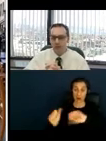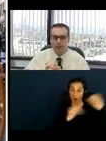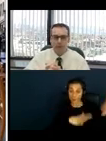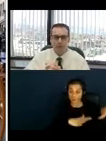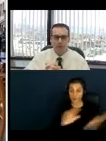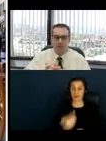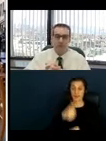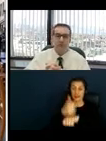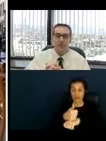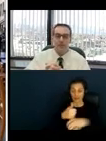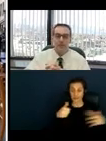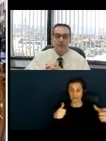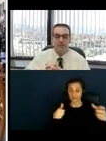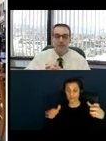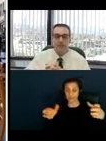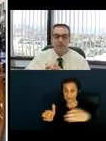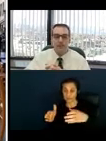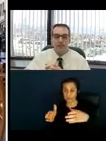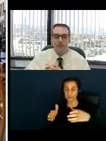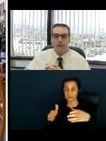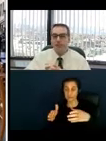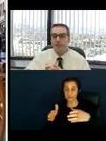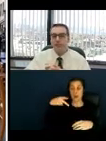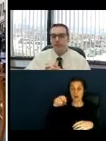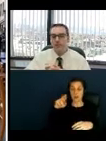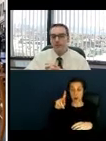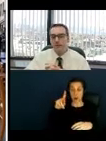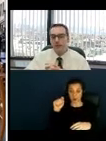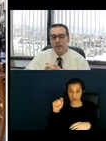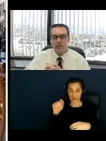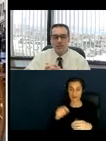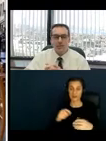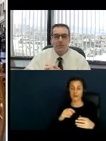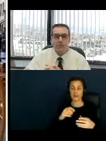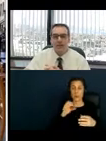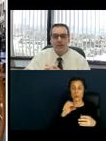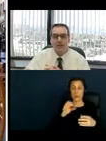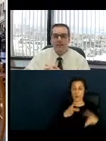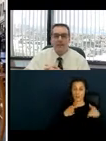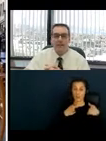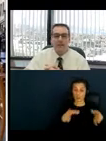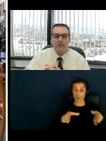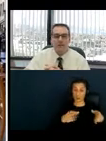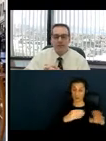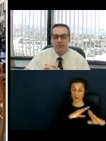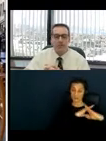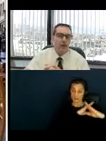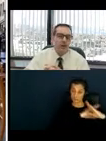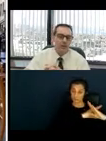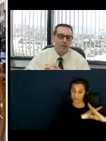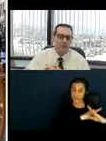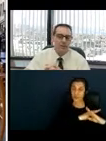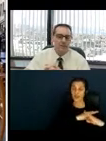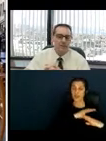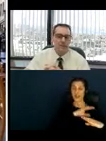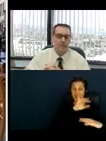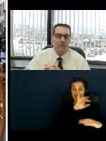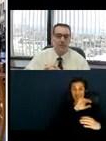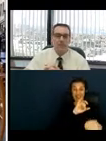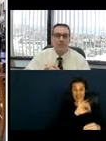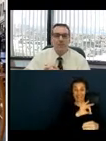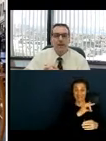parklets or street shutdowns, if those changes impact the designated on street accessible parking spaces,